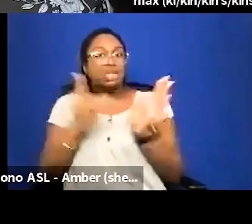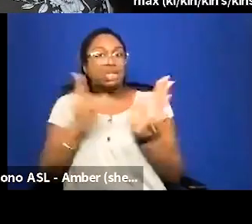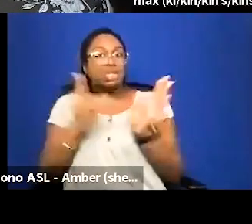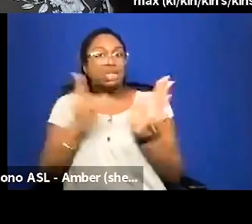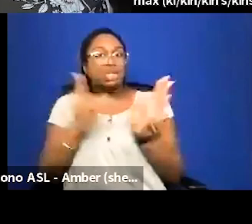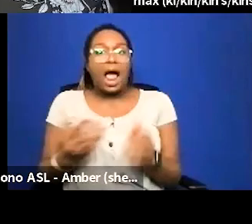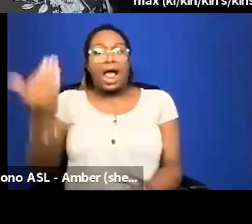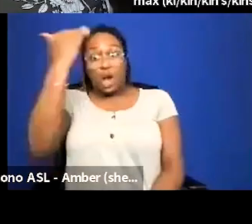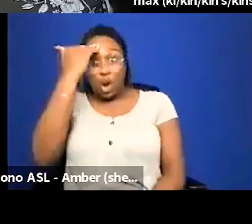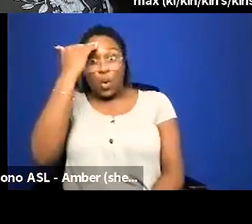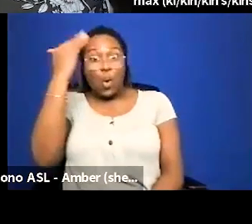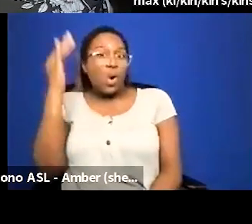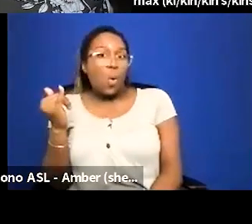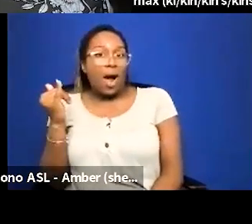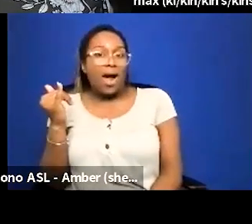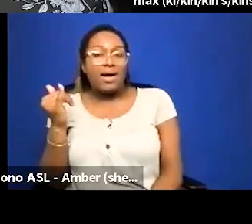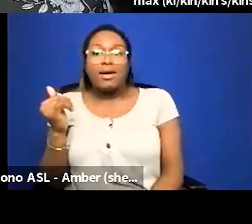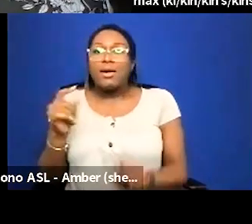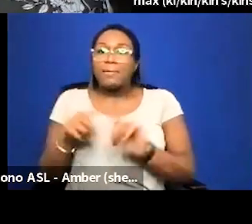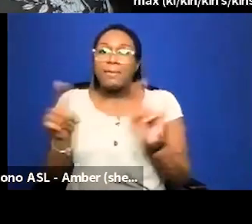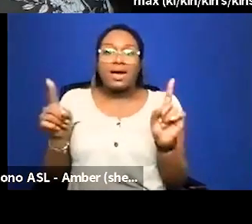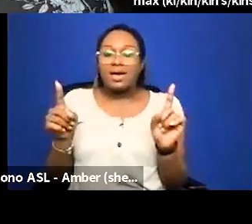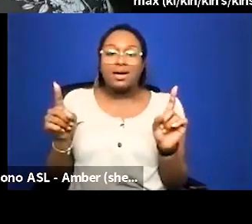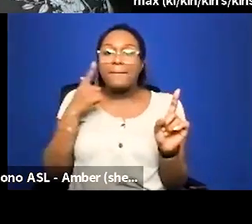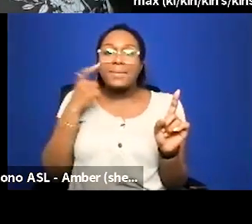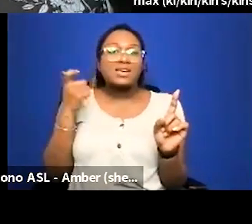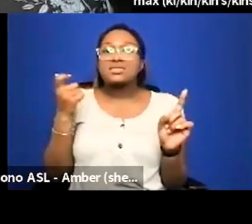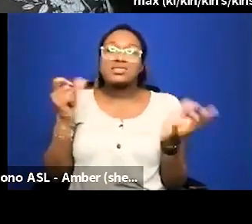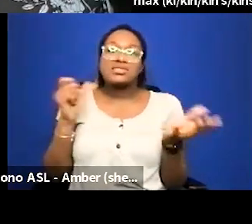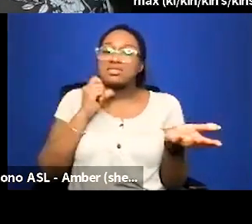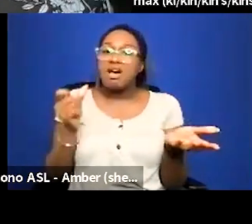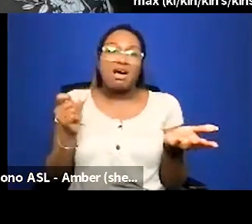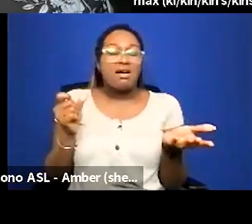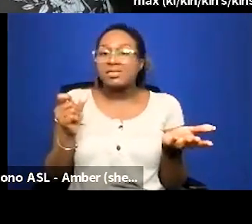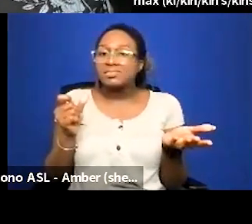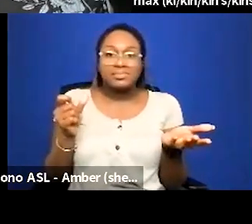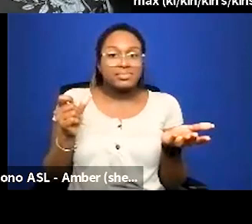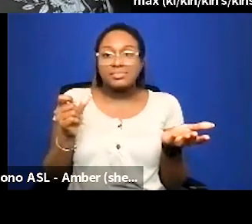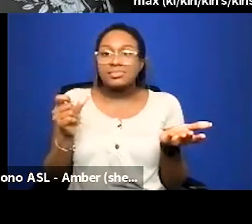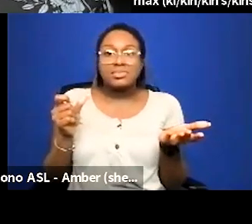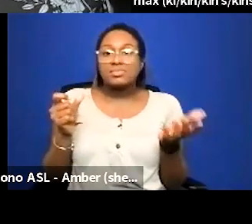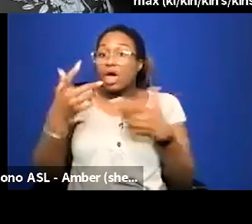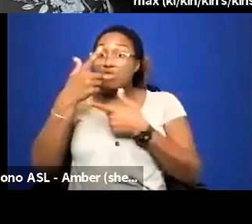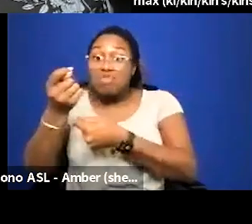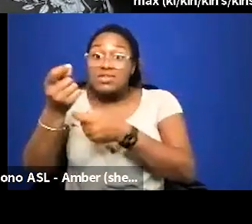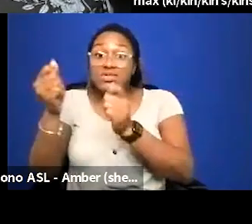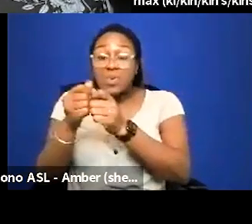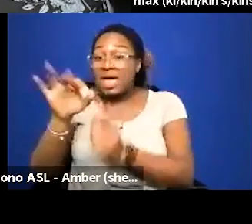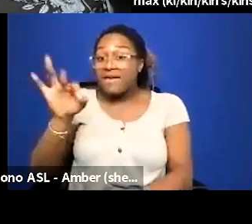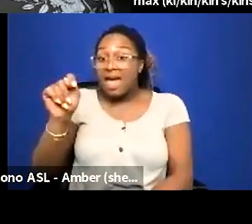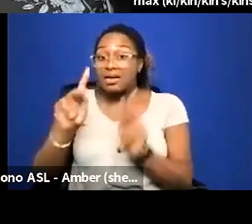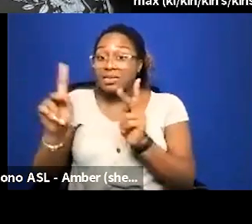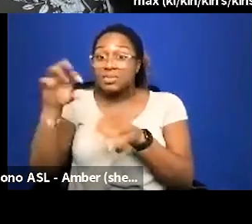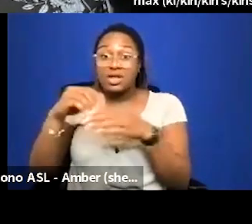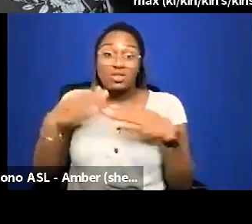i i know why i am but like because you know there's not a you know a trust with uh fat people in their bodies